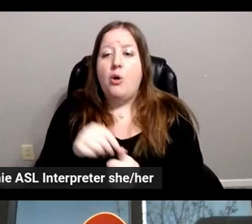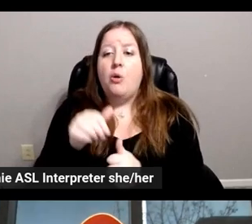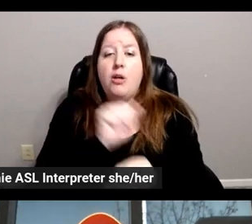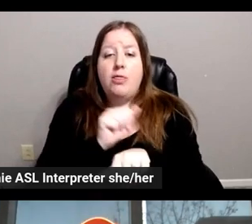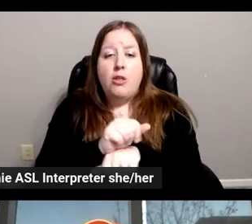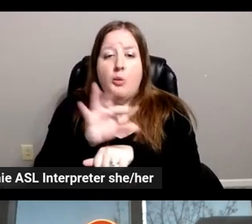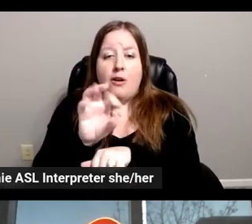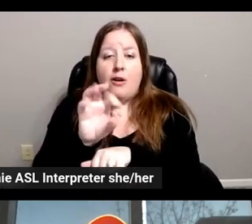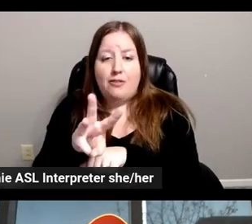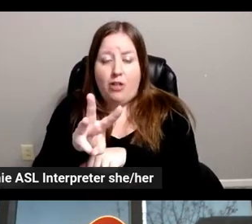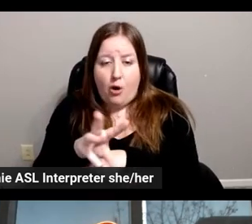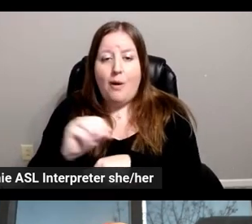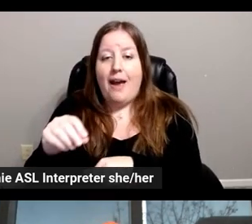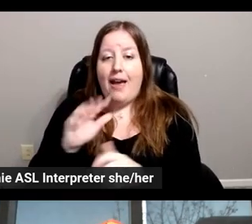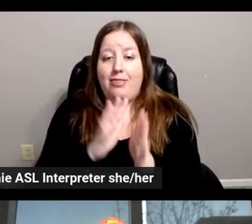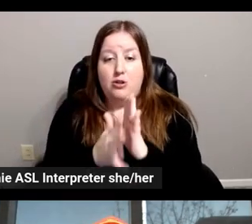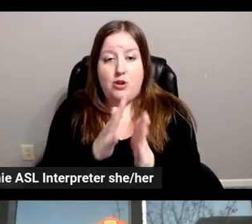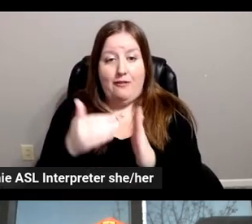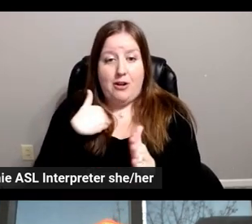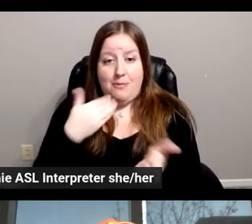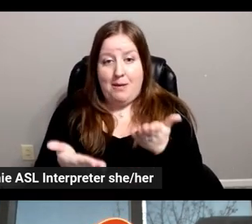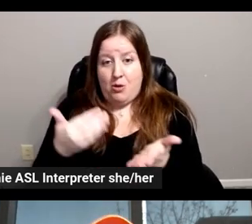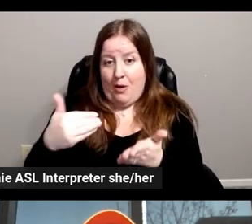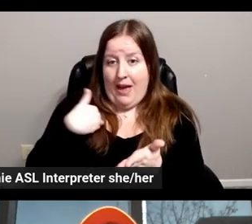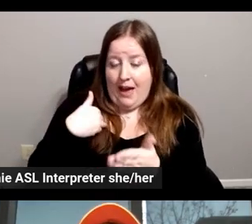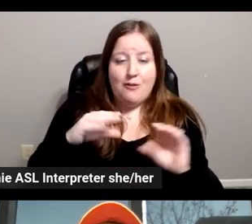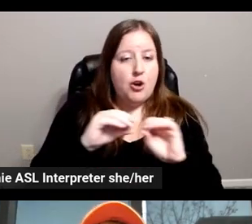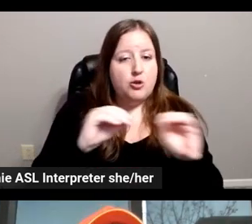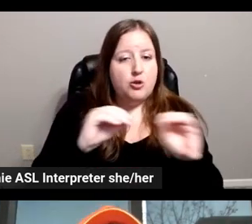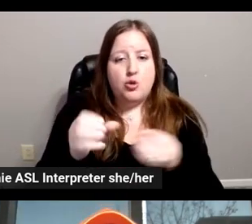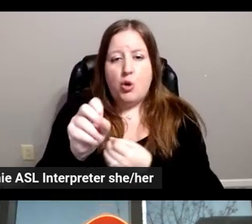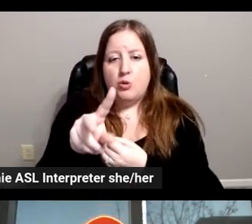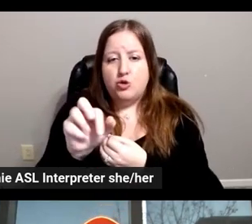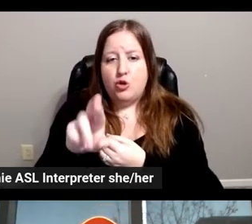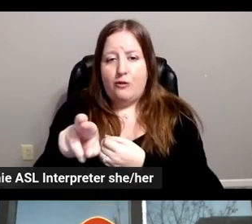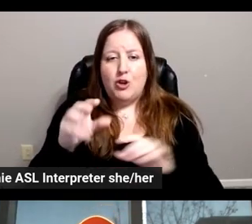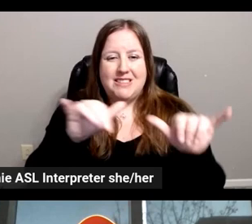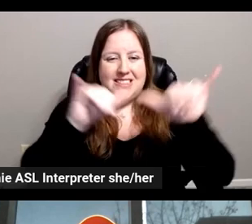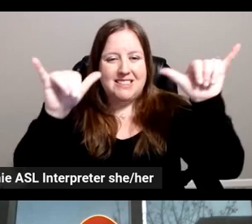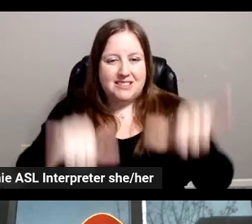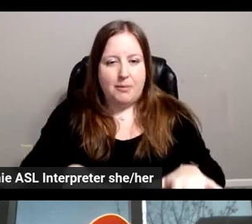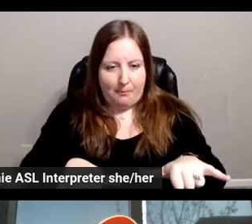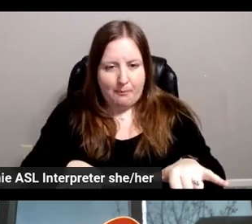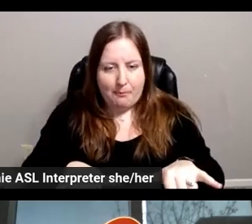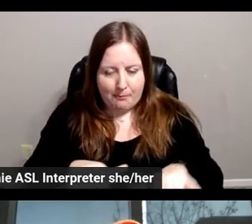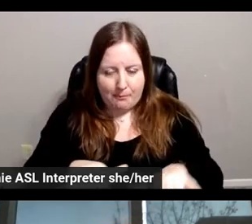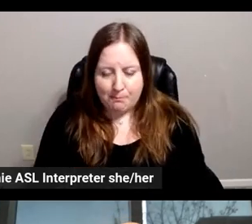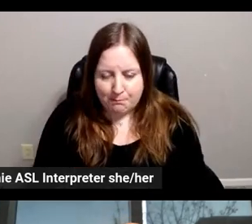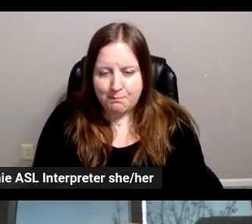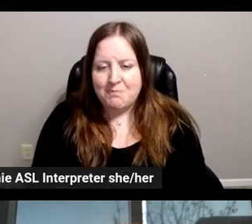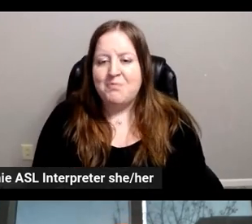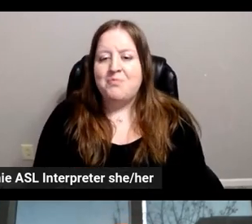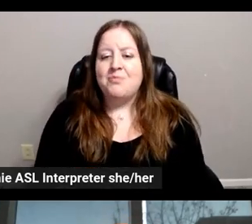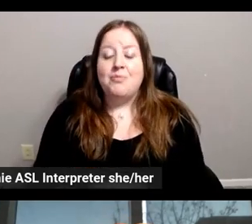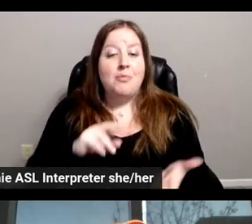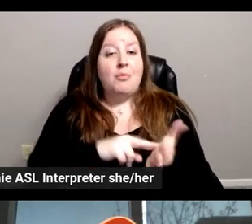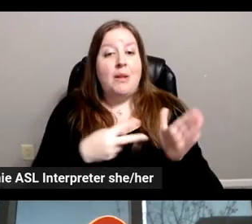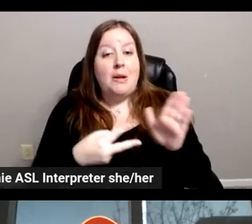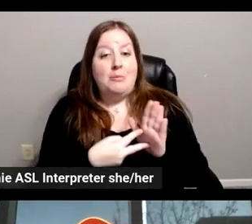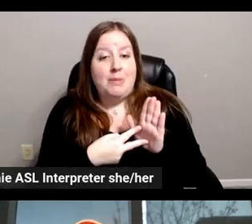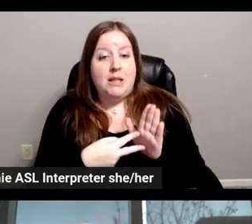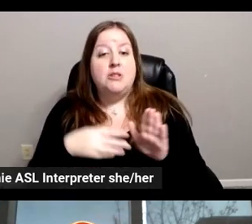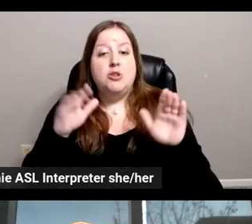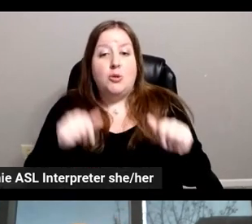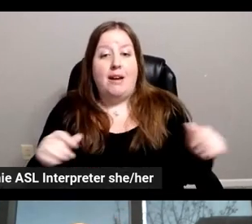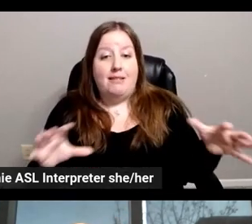that you might have. It's a kind of a serverless system at the end of the day. It really gives you the ability to